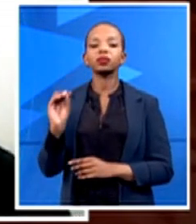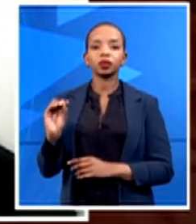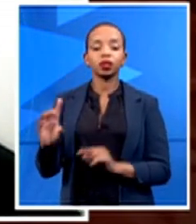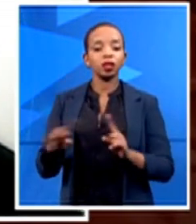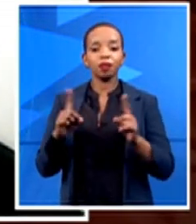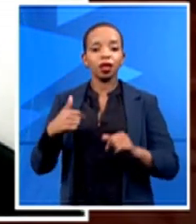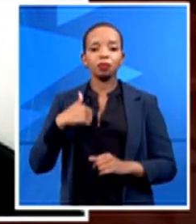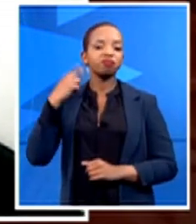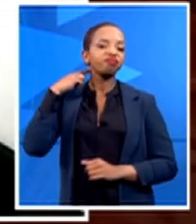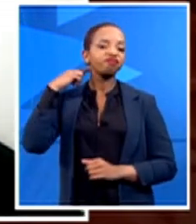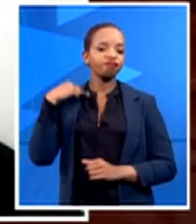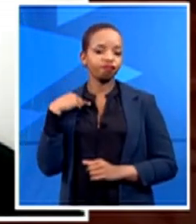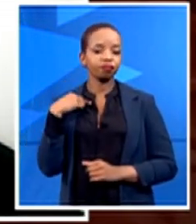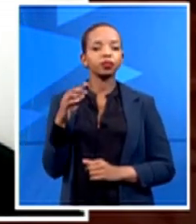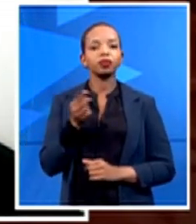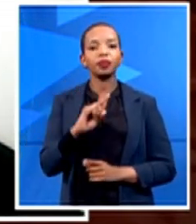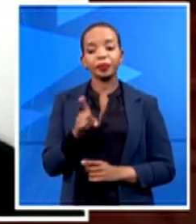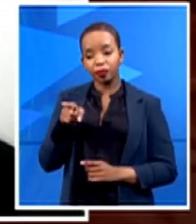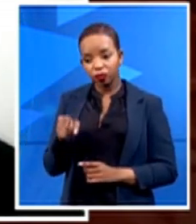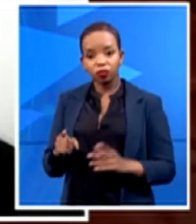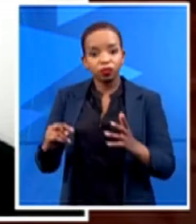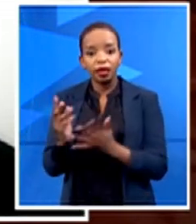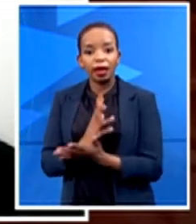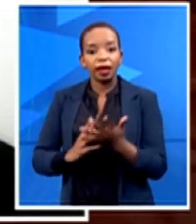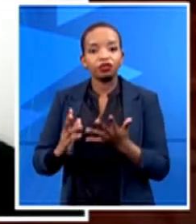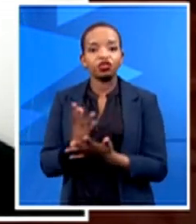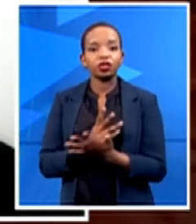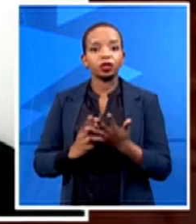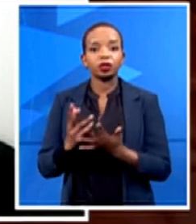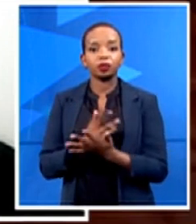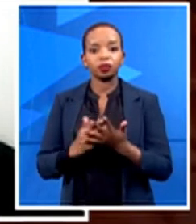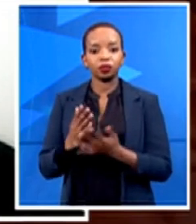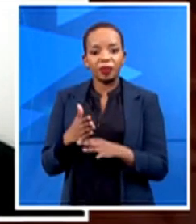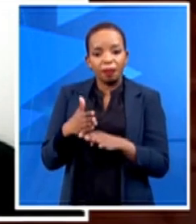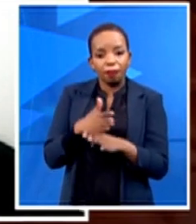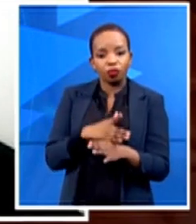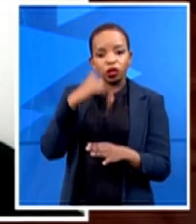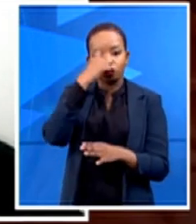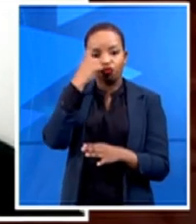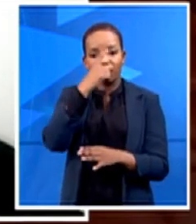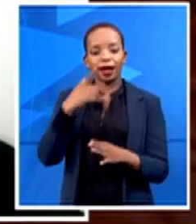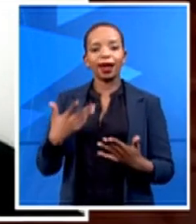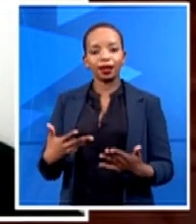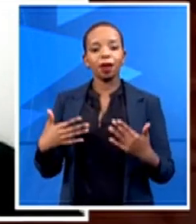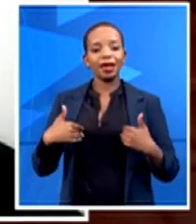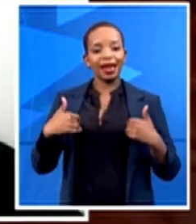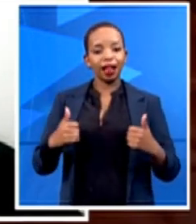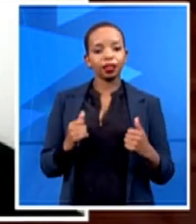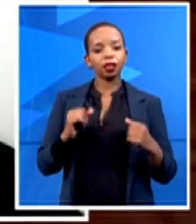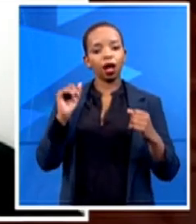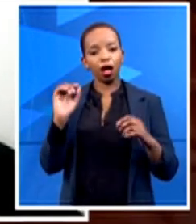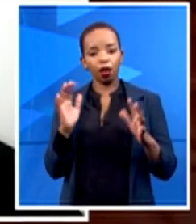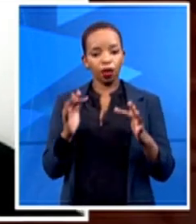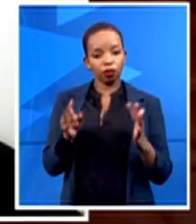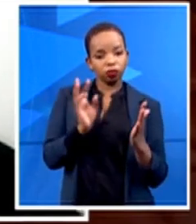engage, the pre-screening, health screening documents is still done on a physical platform